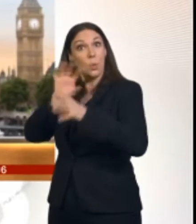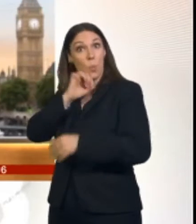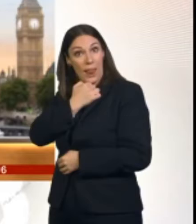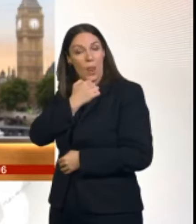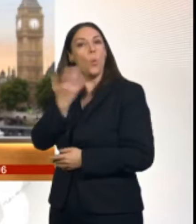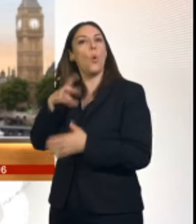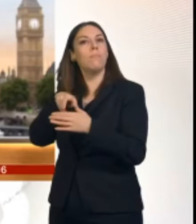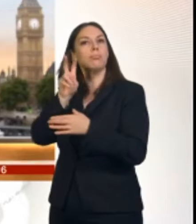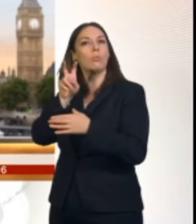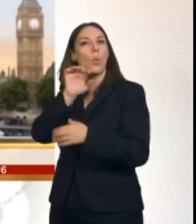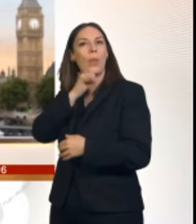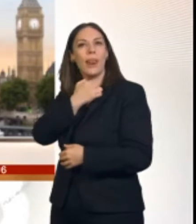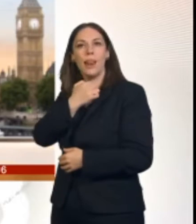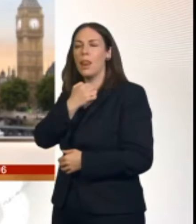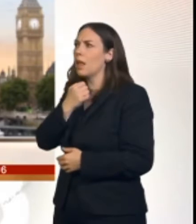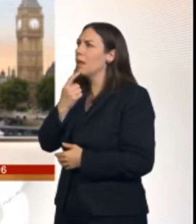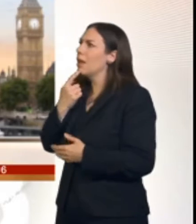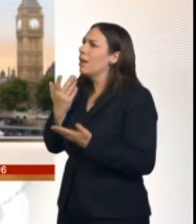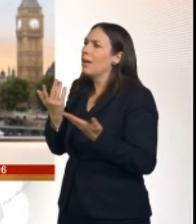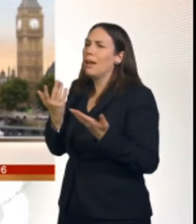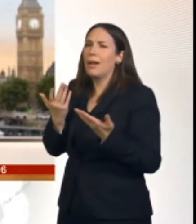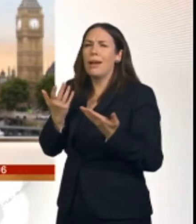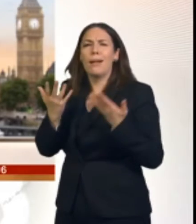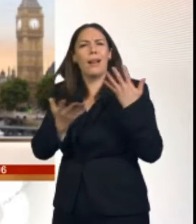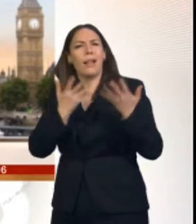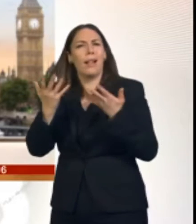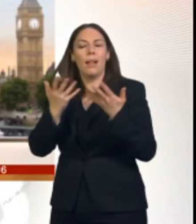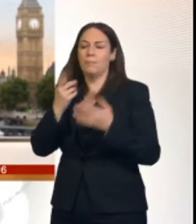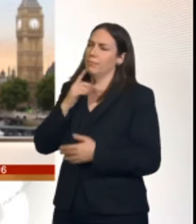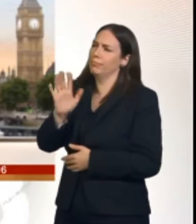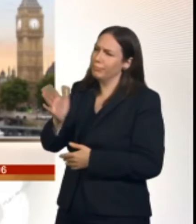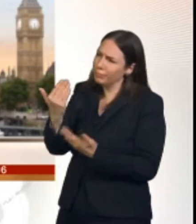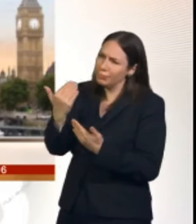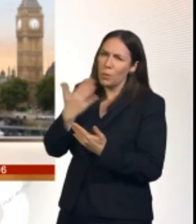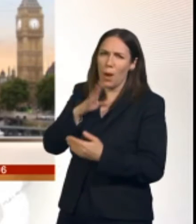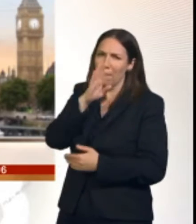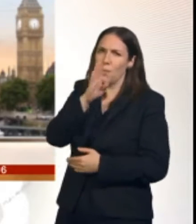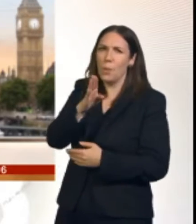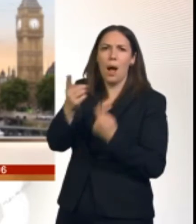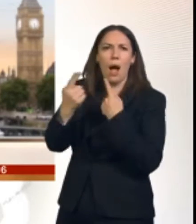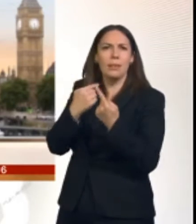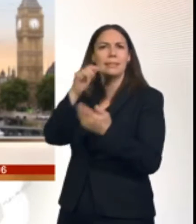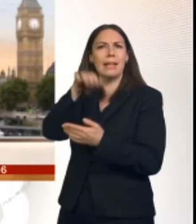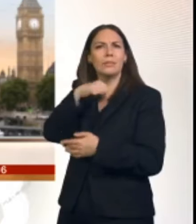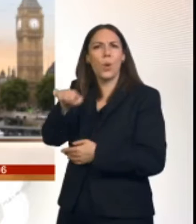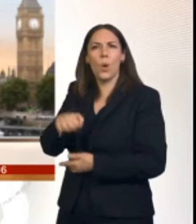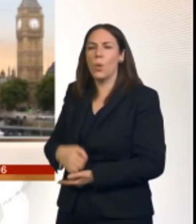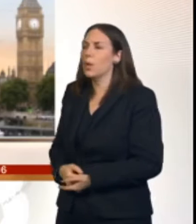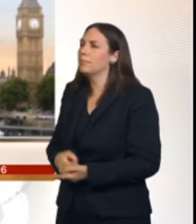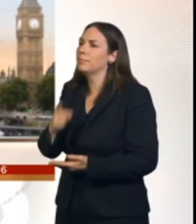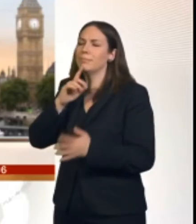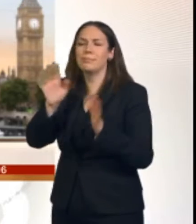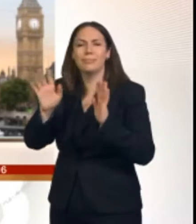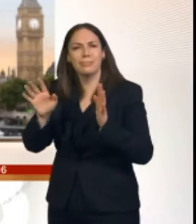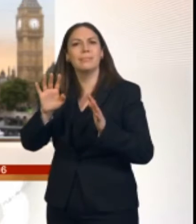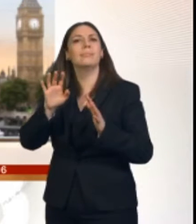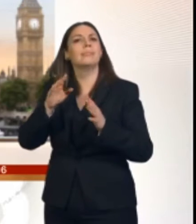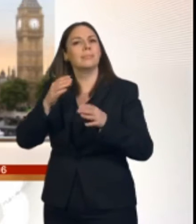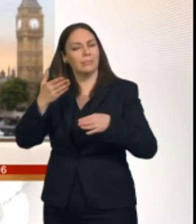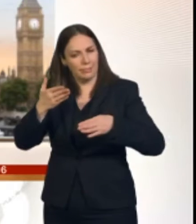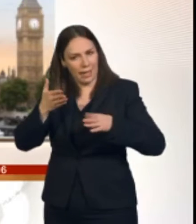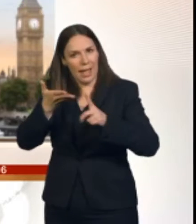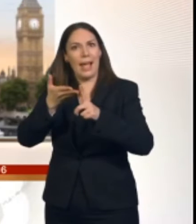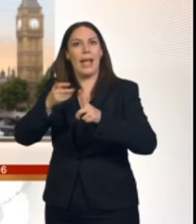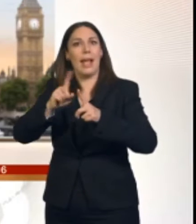into hypothetical territory Just like a straight answer, really. We're going to go out and we're going to sell this deal. We're going to explain the benefits of the Prime